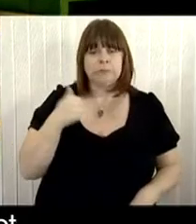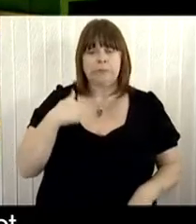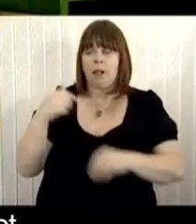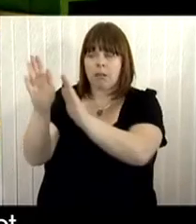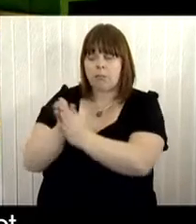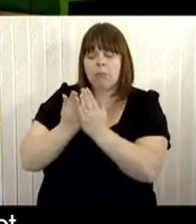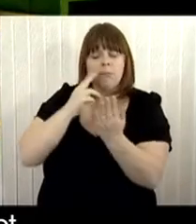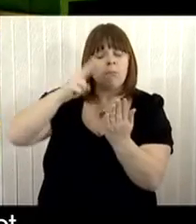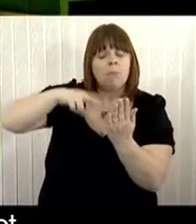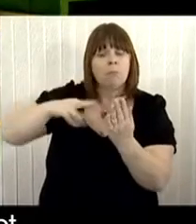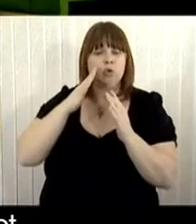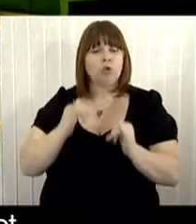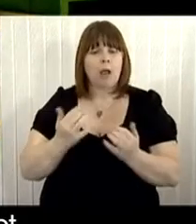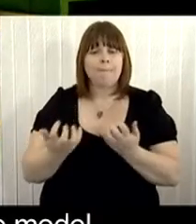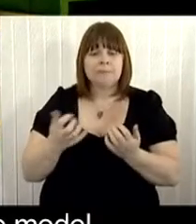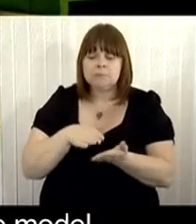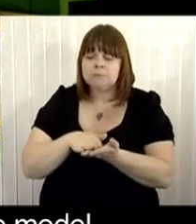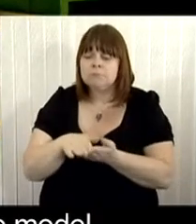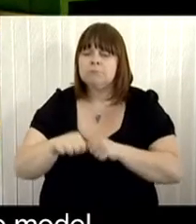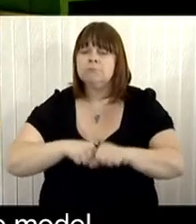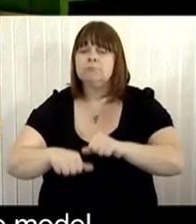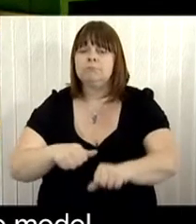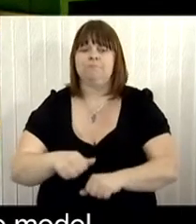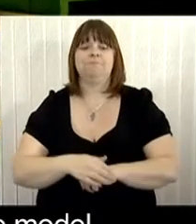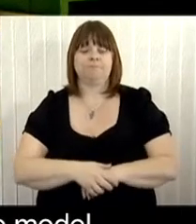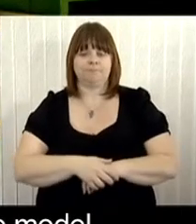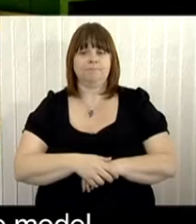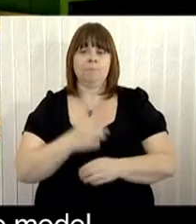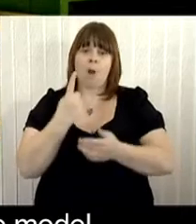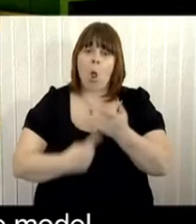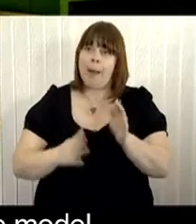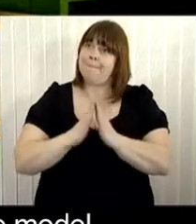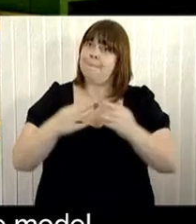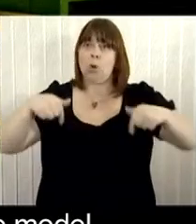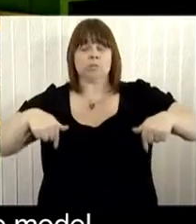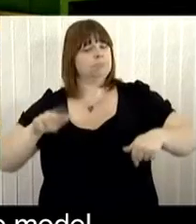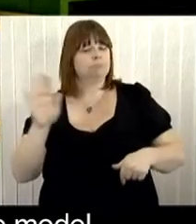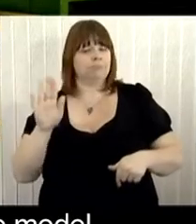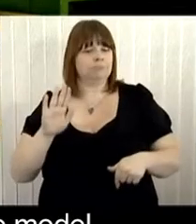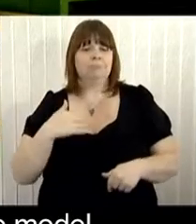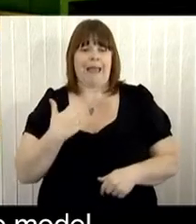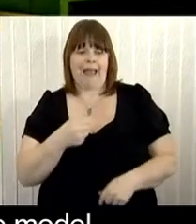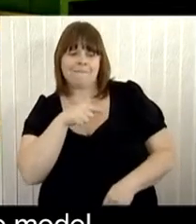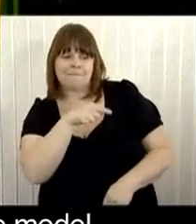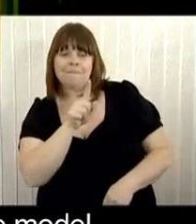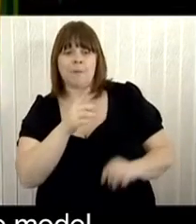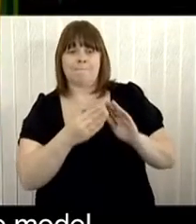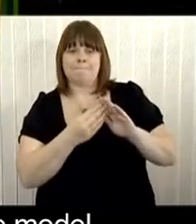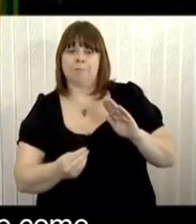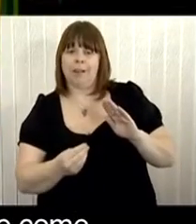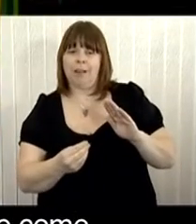like to keep a lot more in here than books. For instance, there's a rather fine model of our latest steamship.